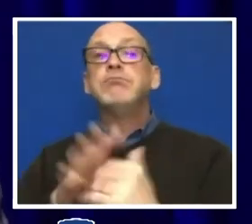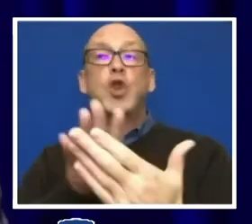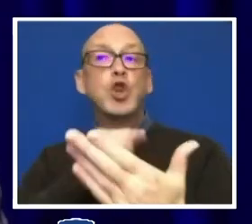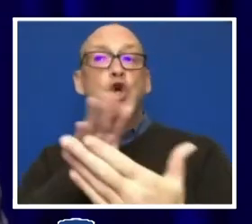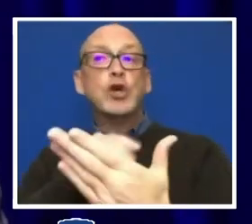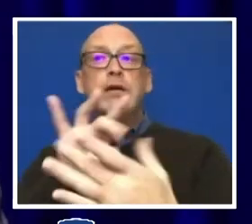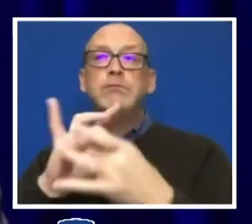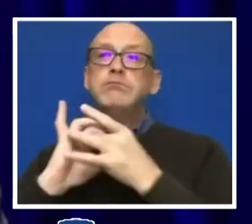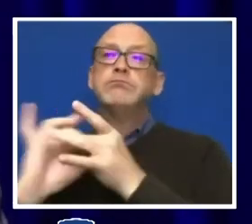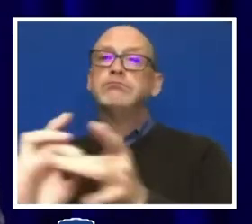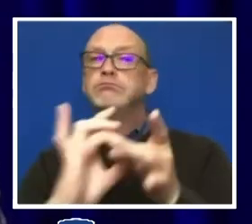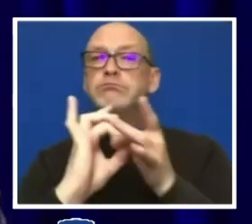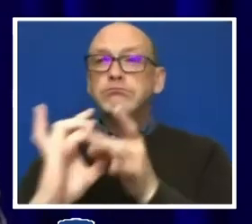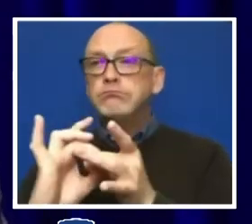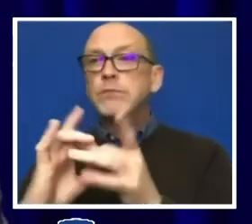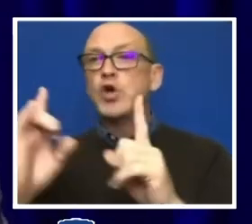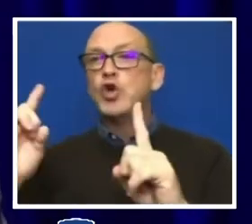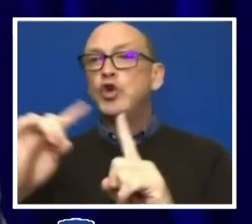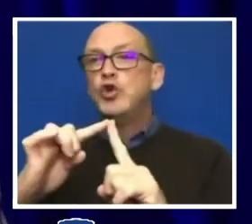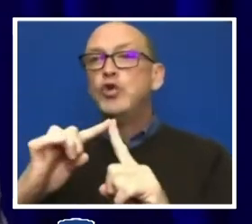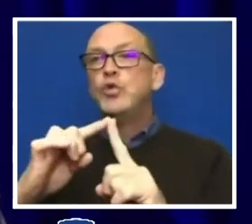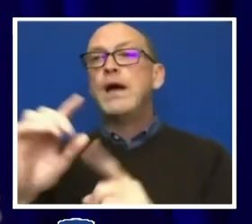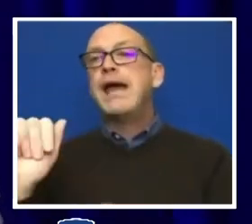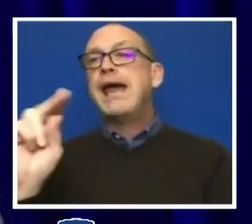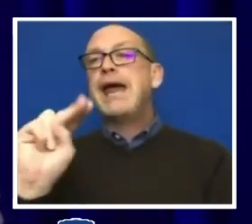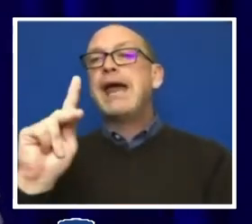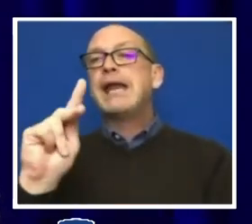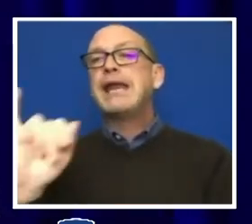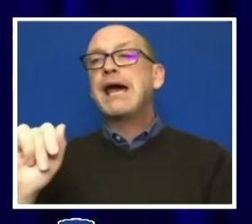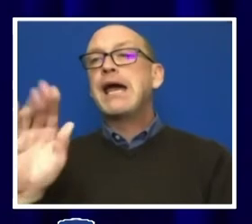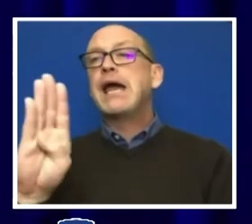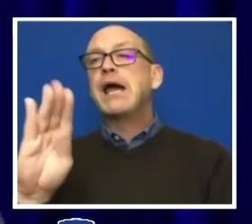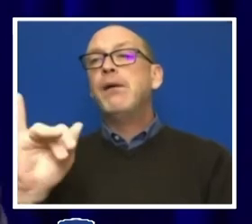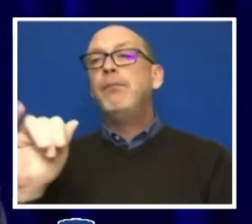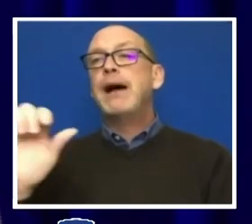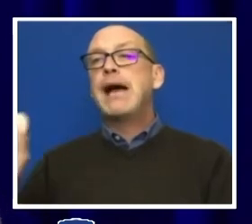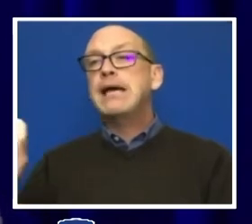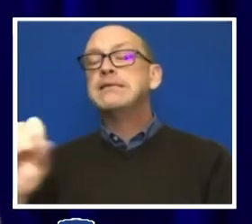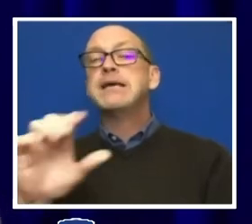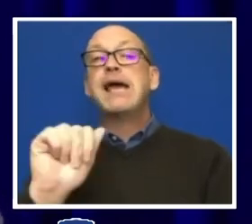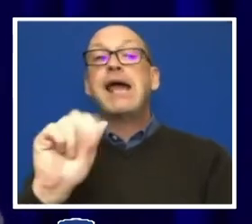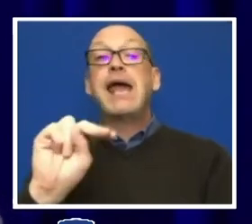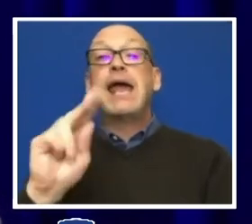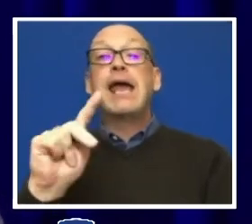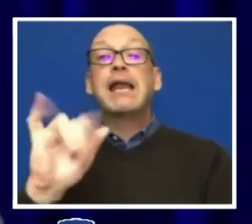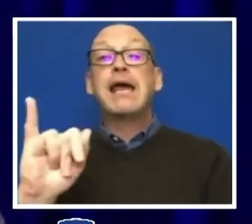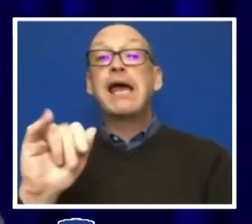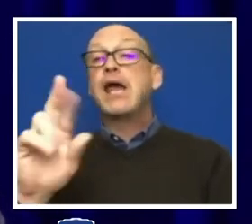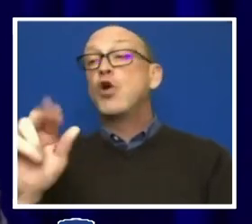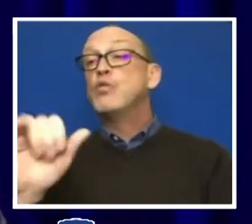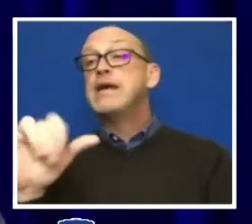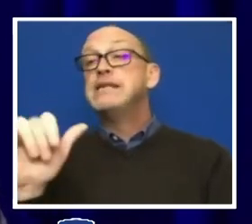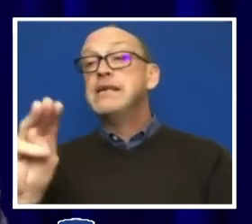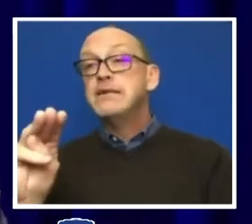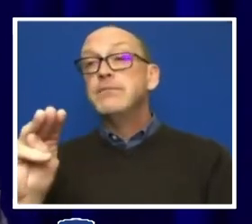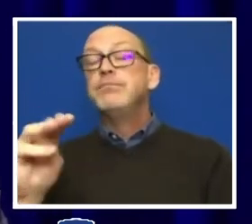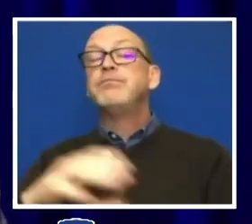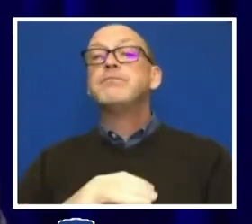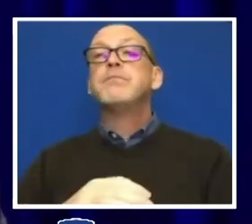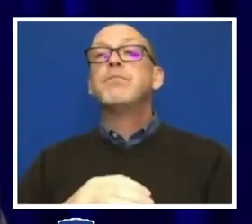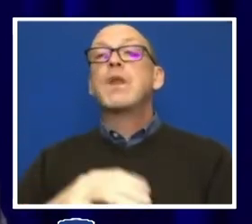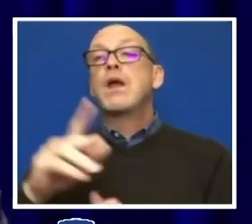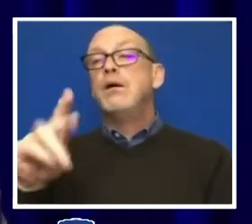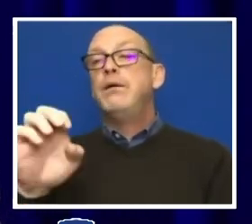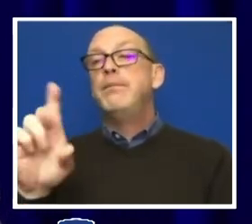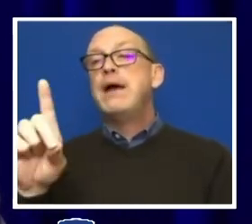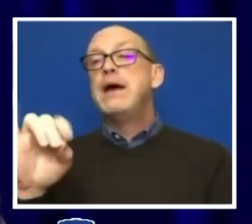to anti-bias and anti-racism scholarship and pedagogy. And